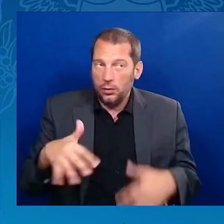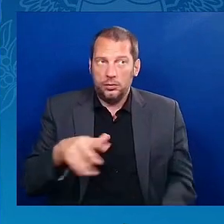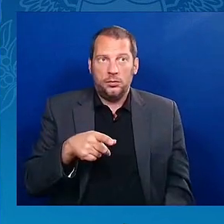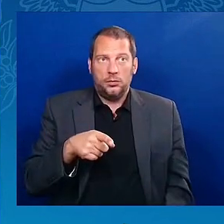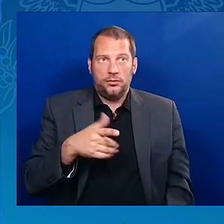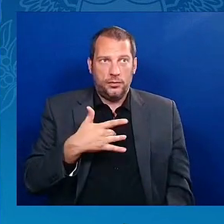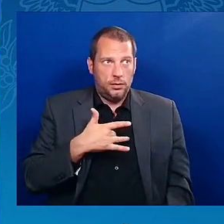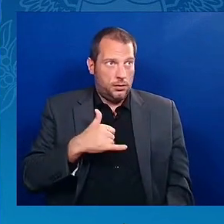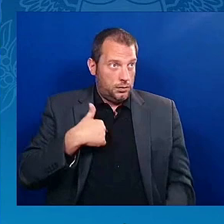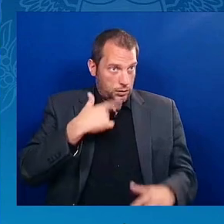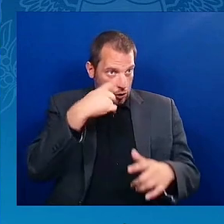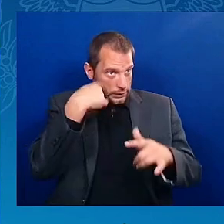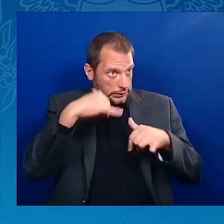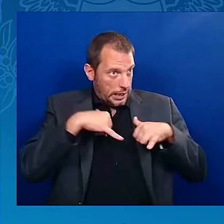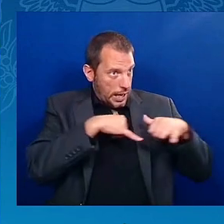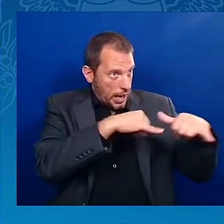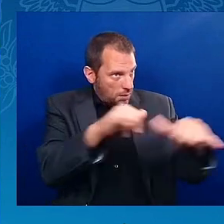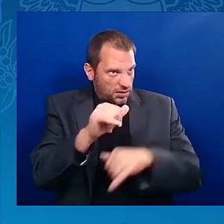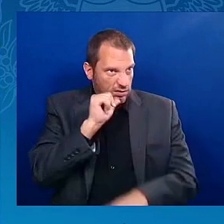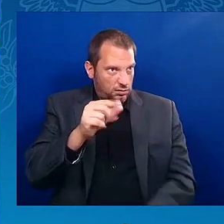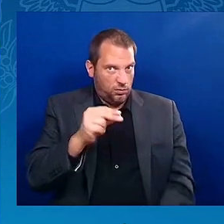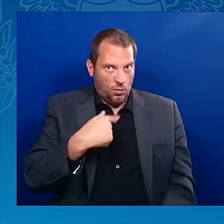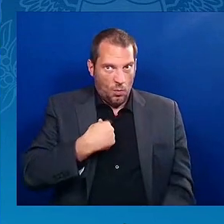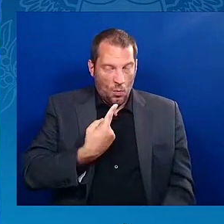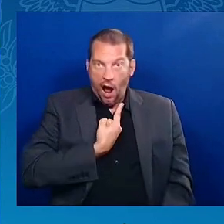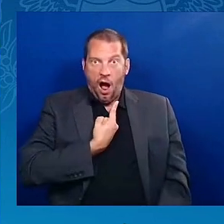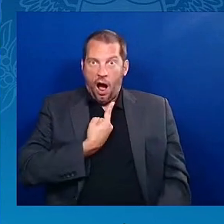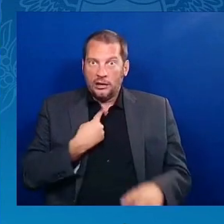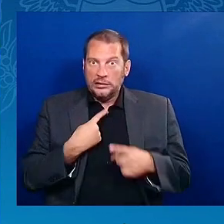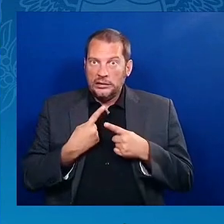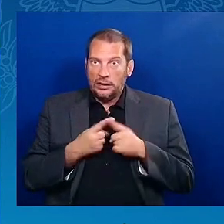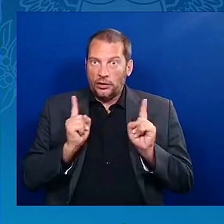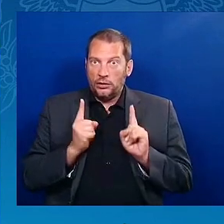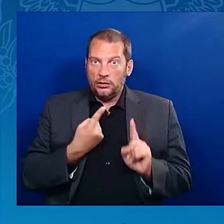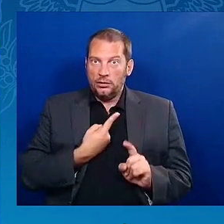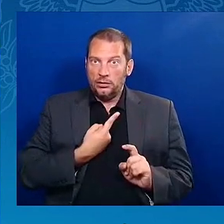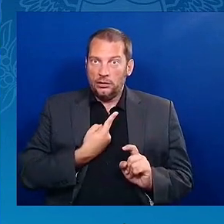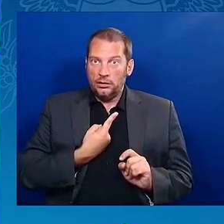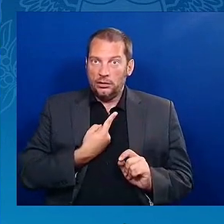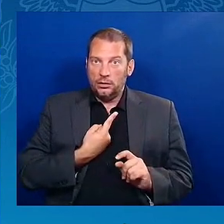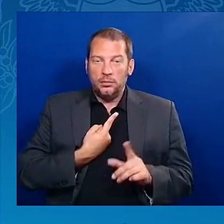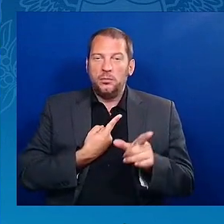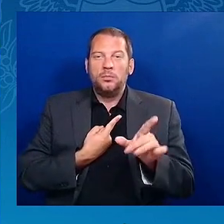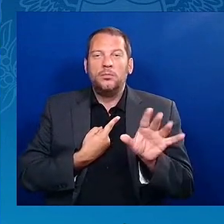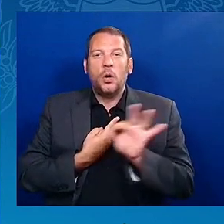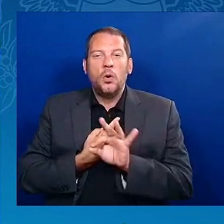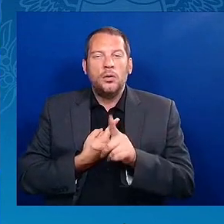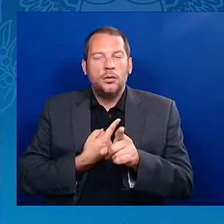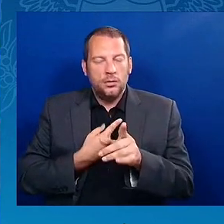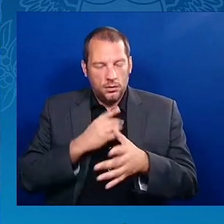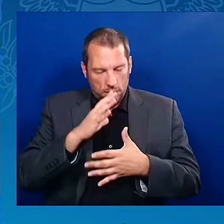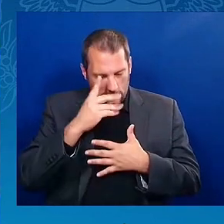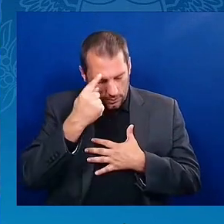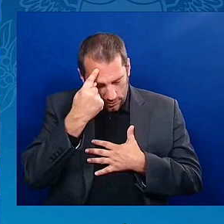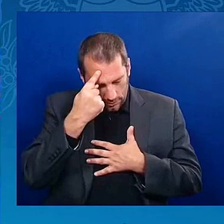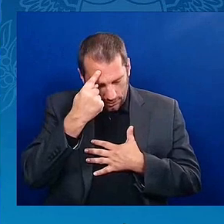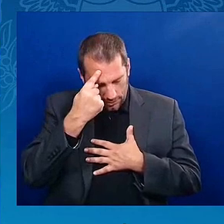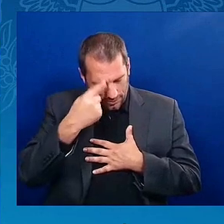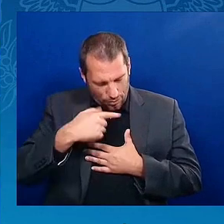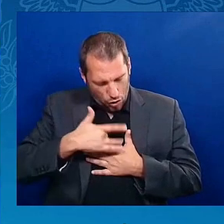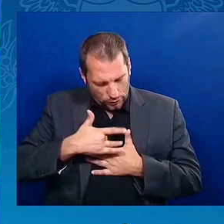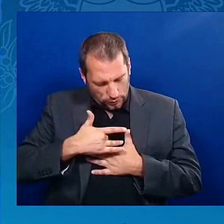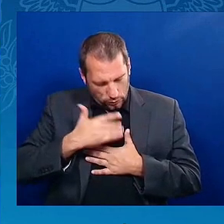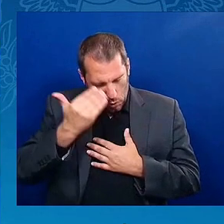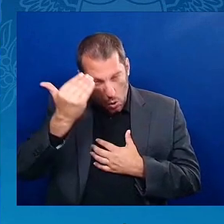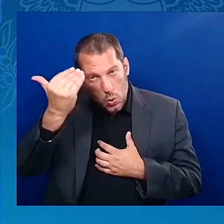And I want you to hold in your heart and in your mind the image of what you see right now and in